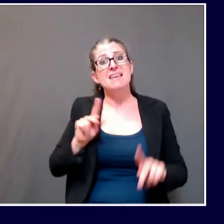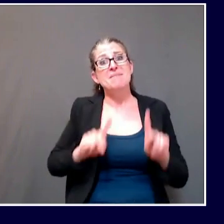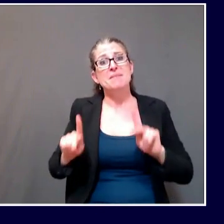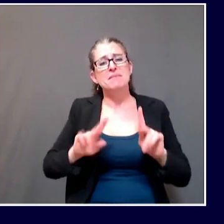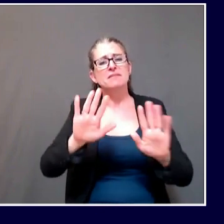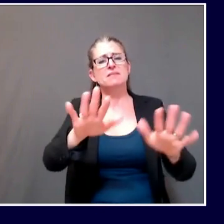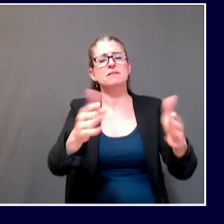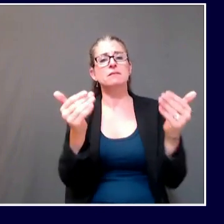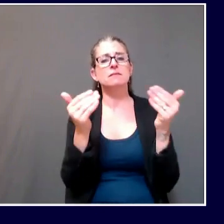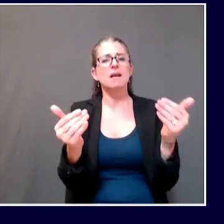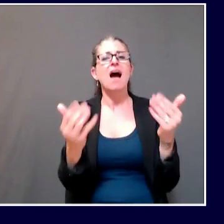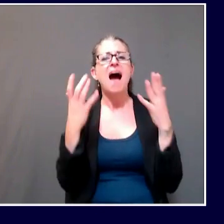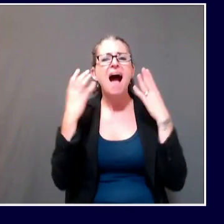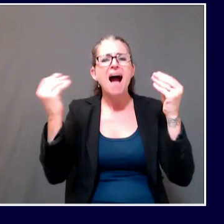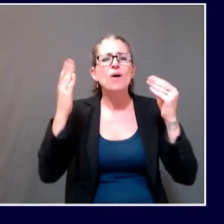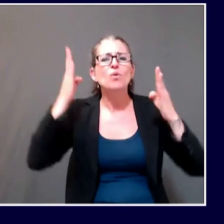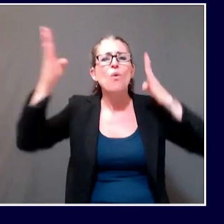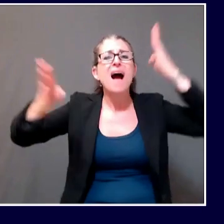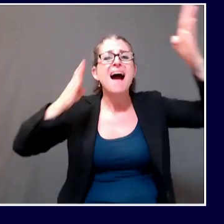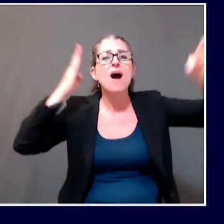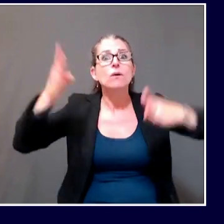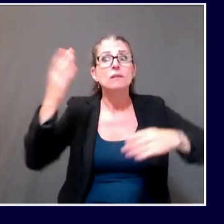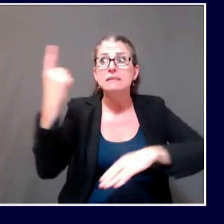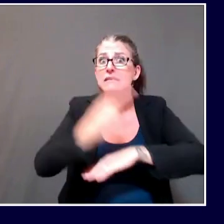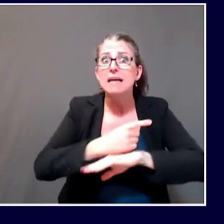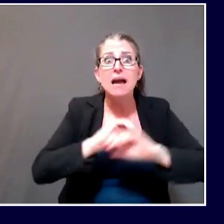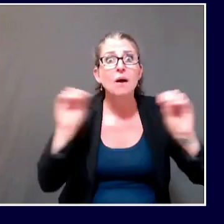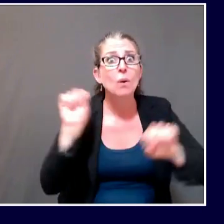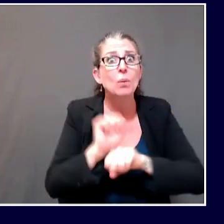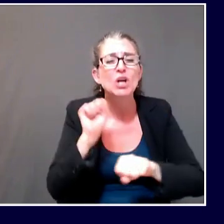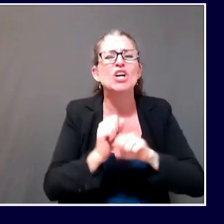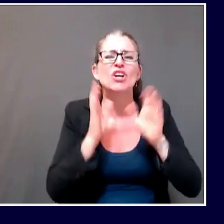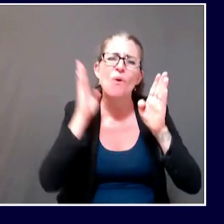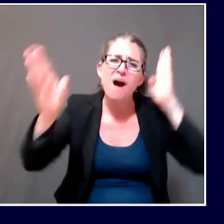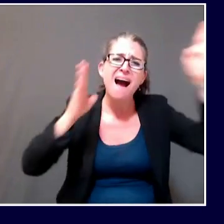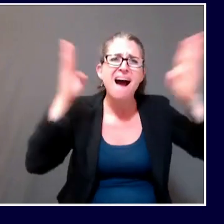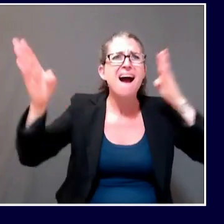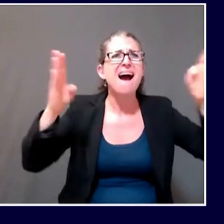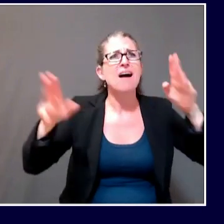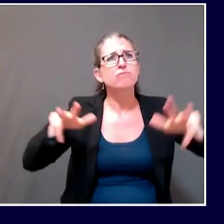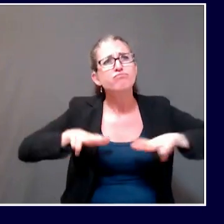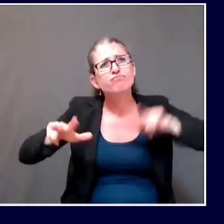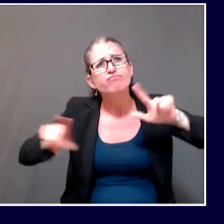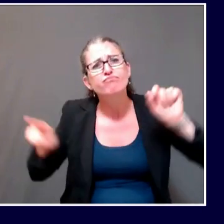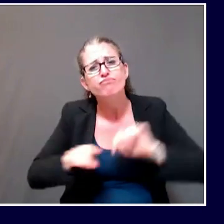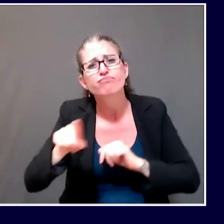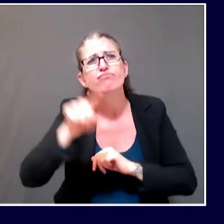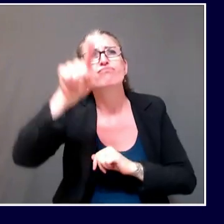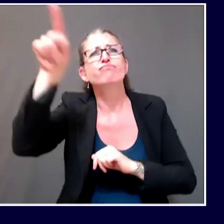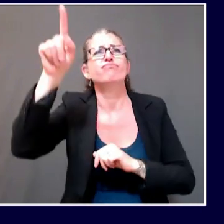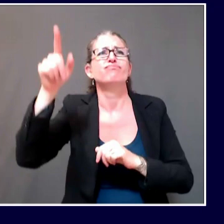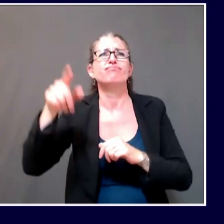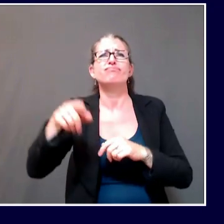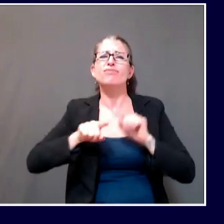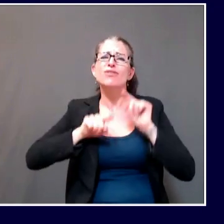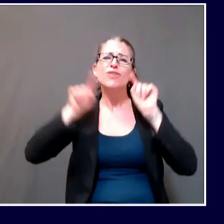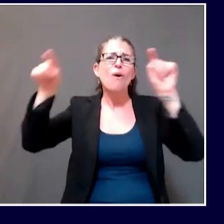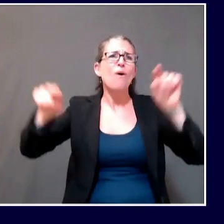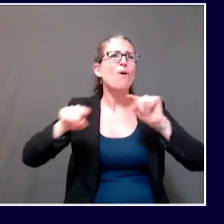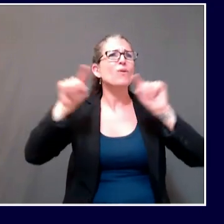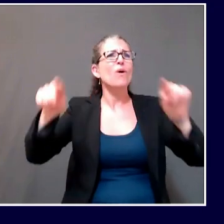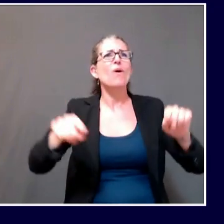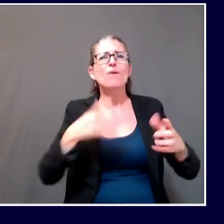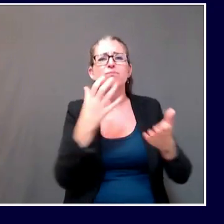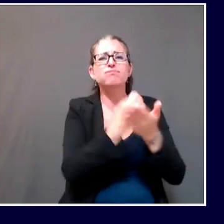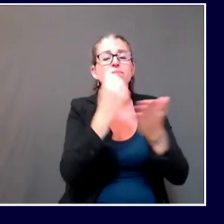the hiking areas and the Appalachian Trail. Baxter Park and beautiful scenery there and the great trails for